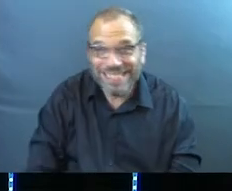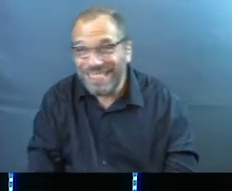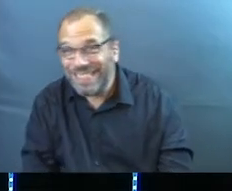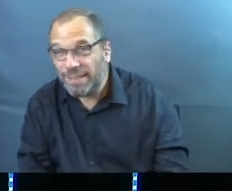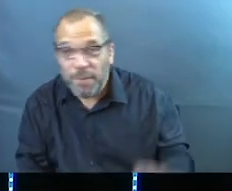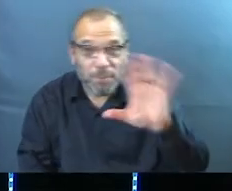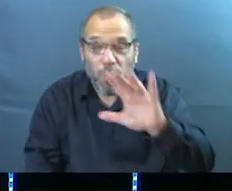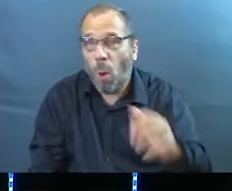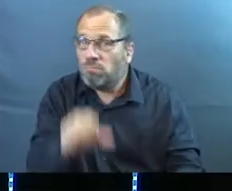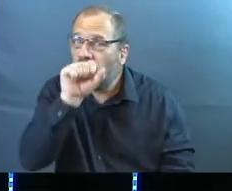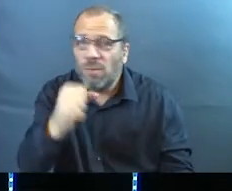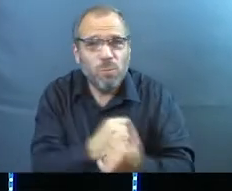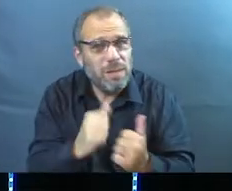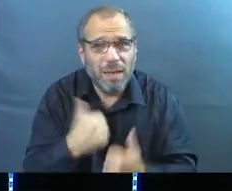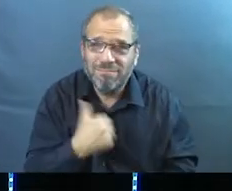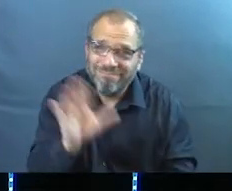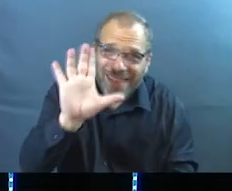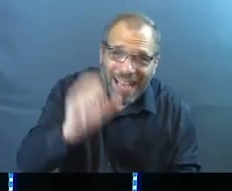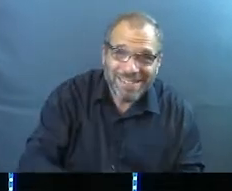Love that you're with us today.